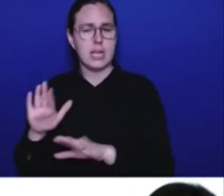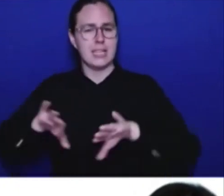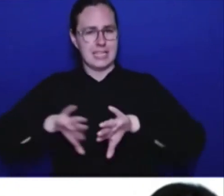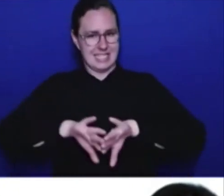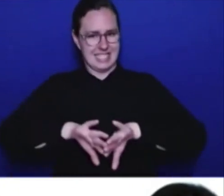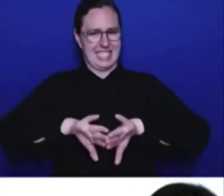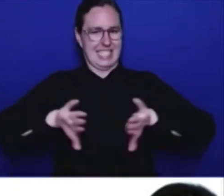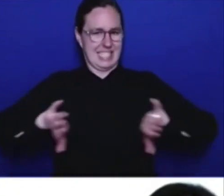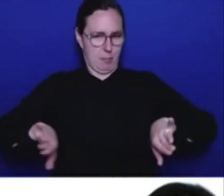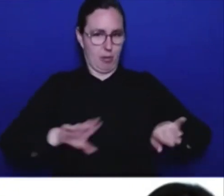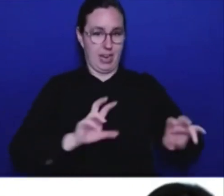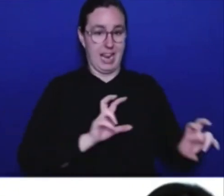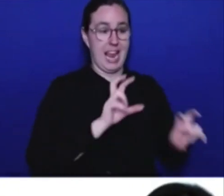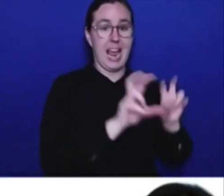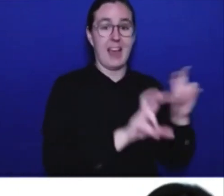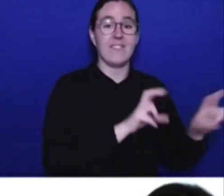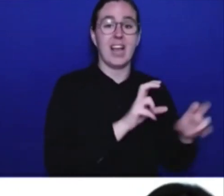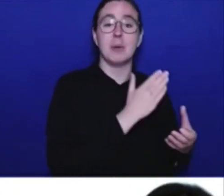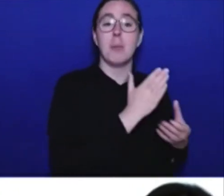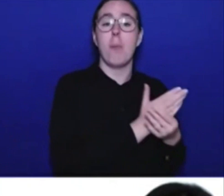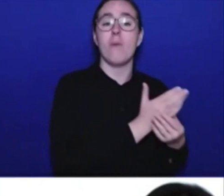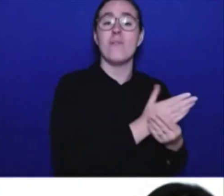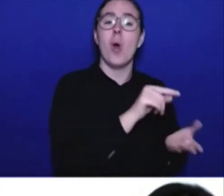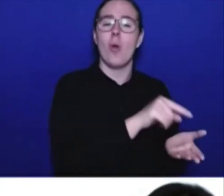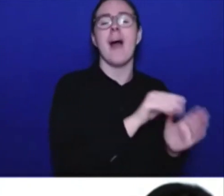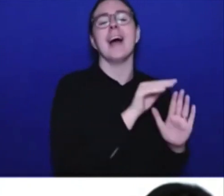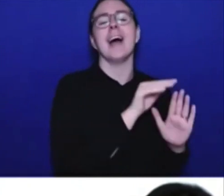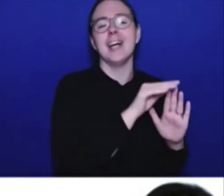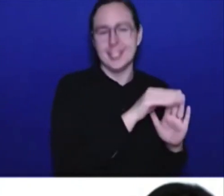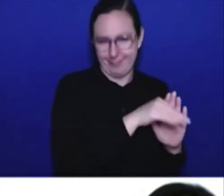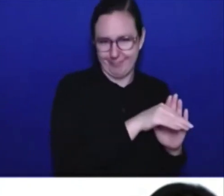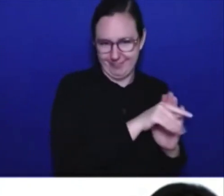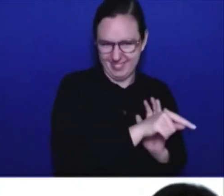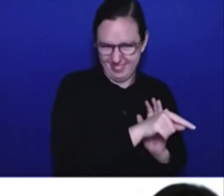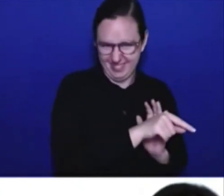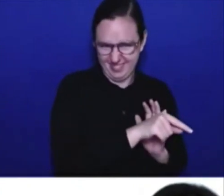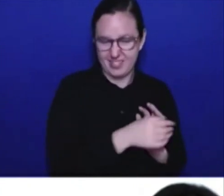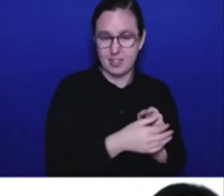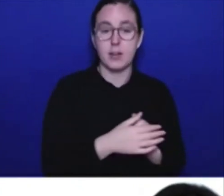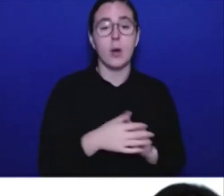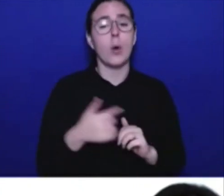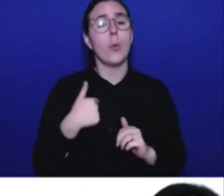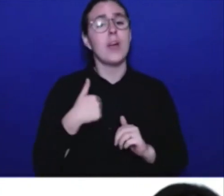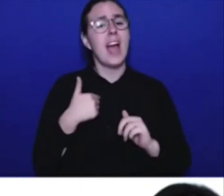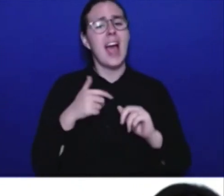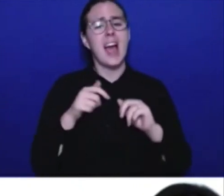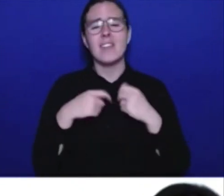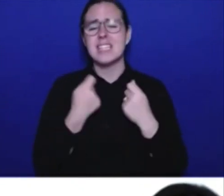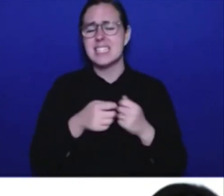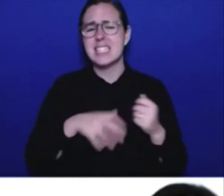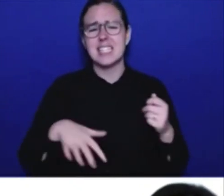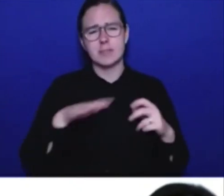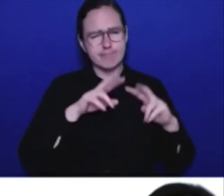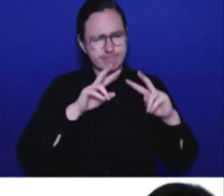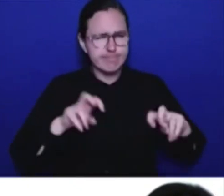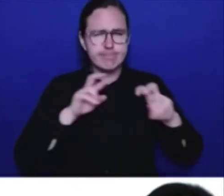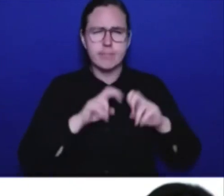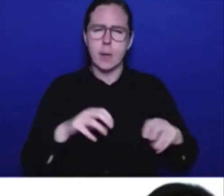year. And our judgment is, and we have a team of actuaries who've done the work, do the math, the BCUC will review and